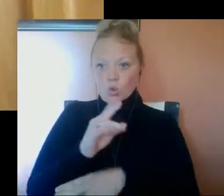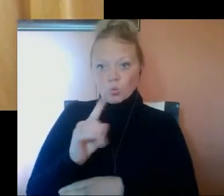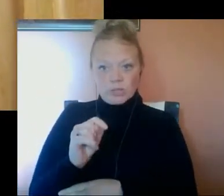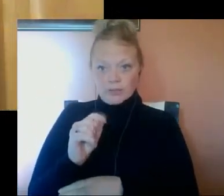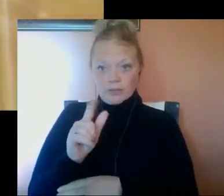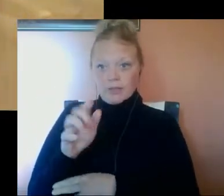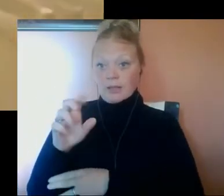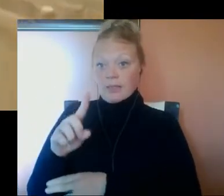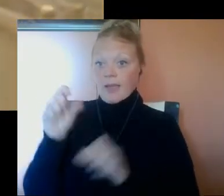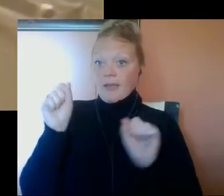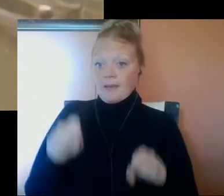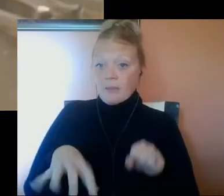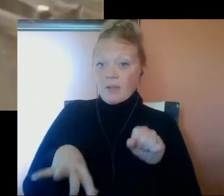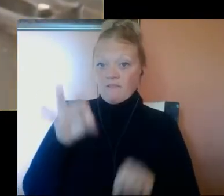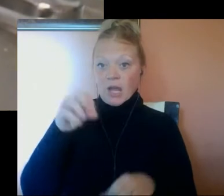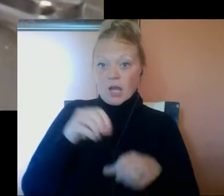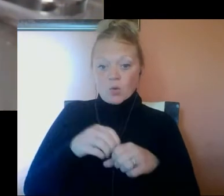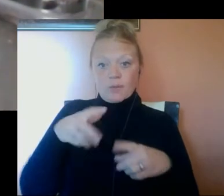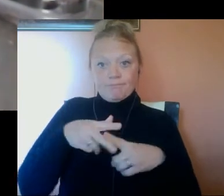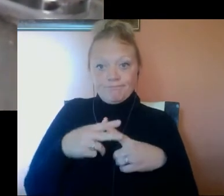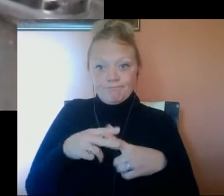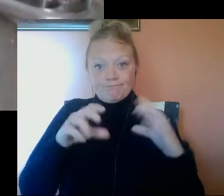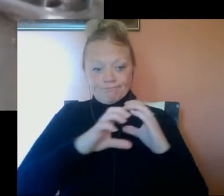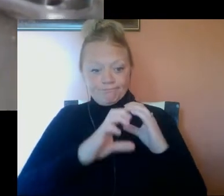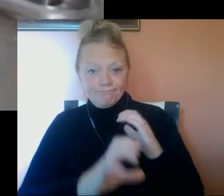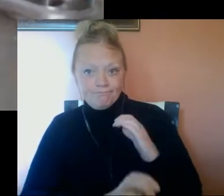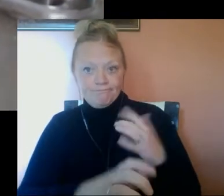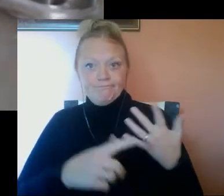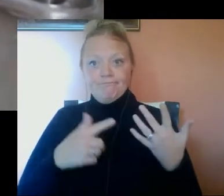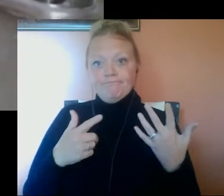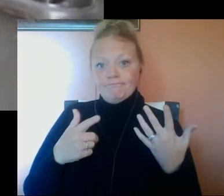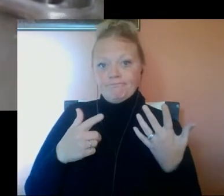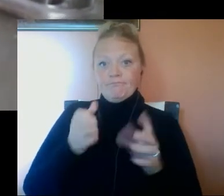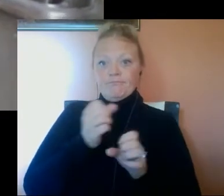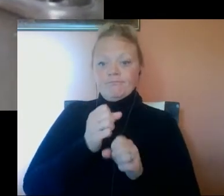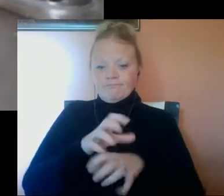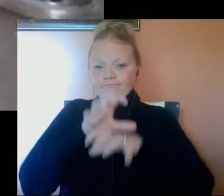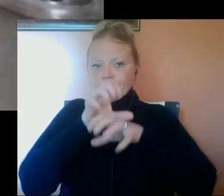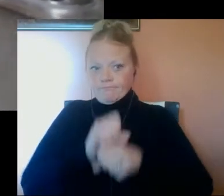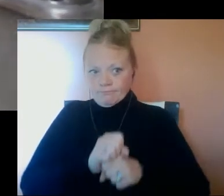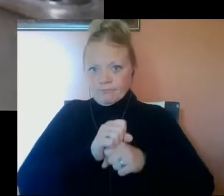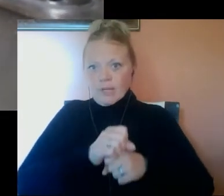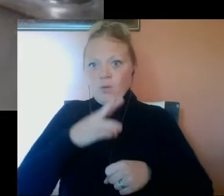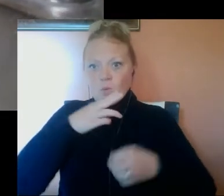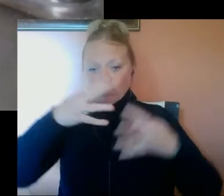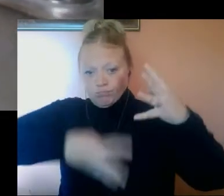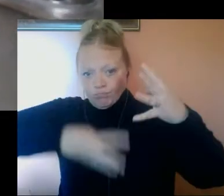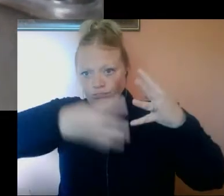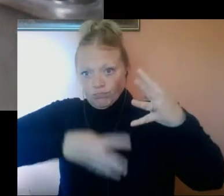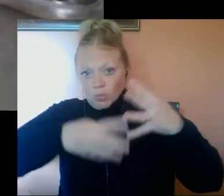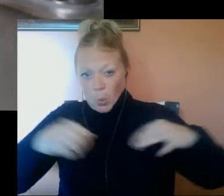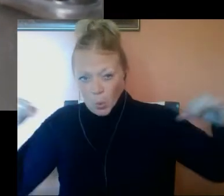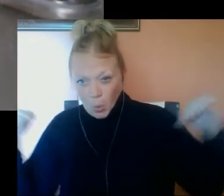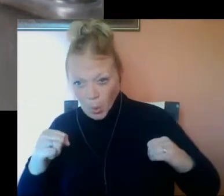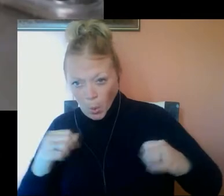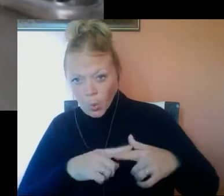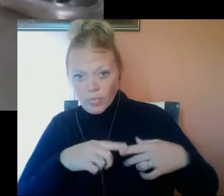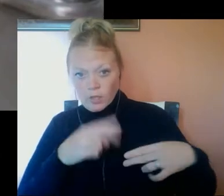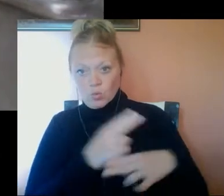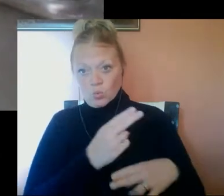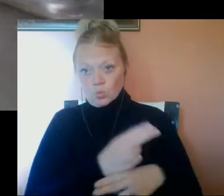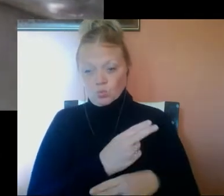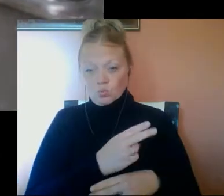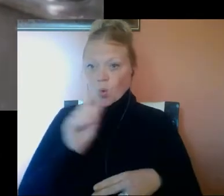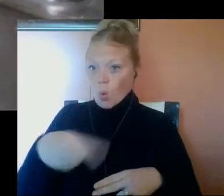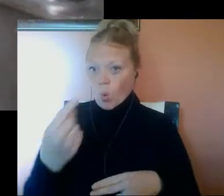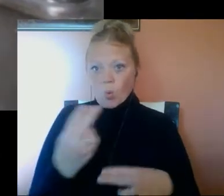it. Lead can also be found in plumbing. Make a habit of letting the water run until it's very cold before using it. Only